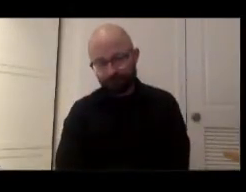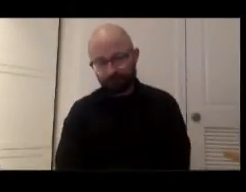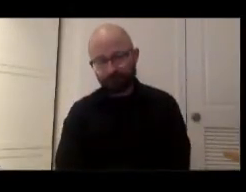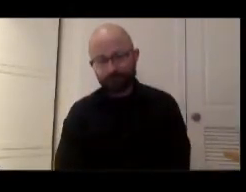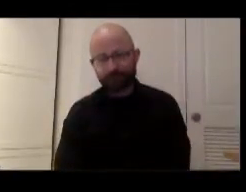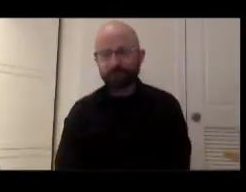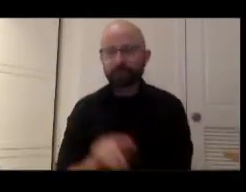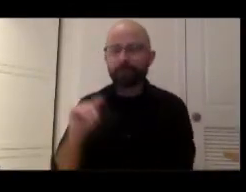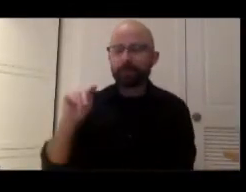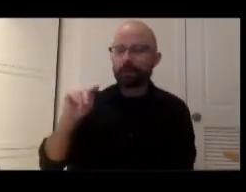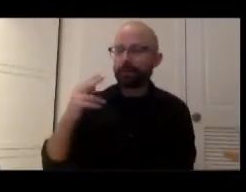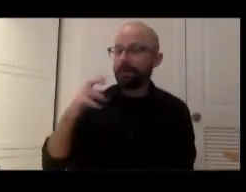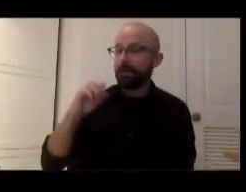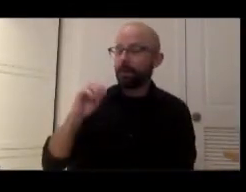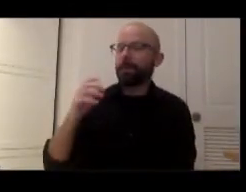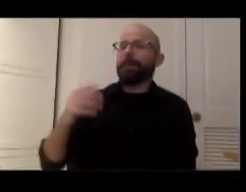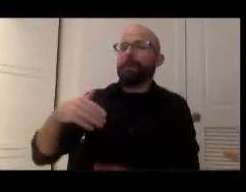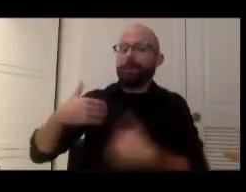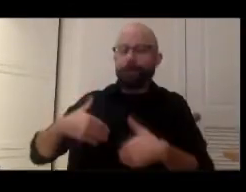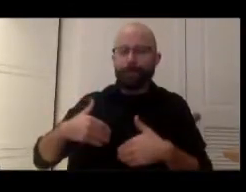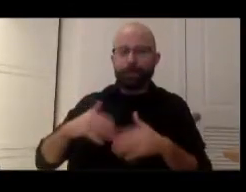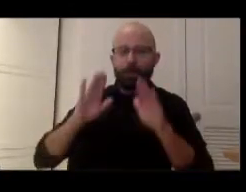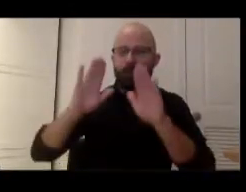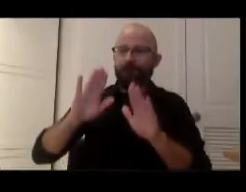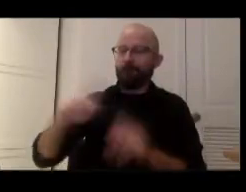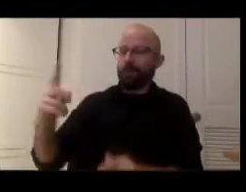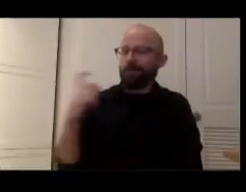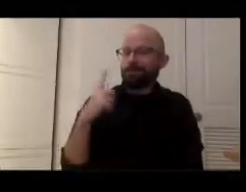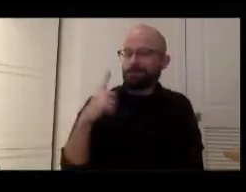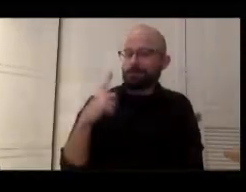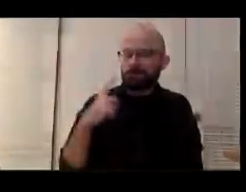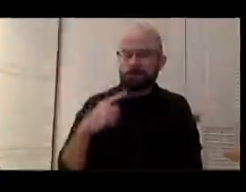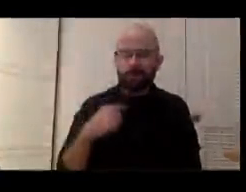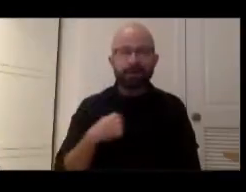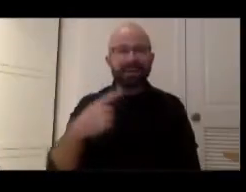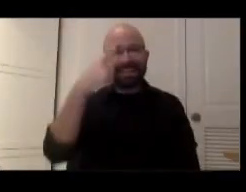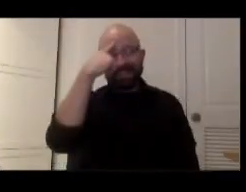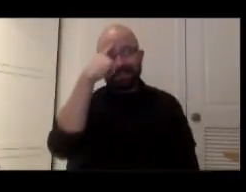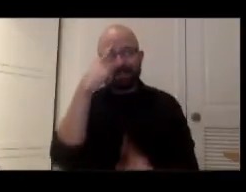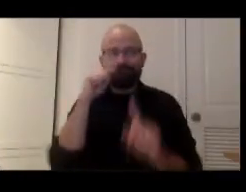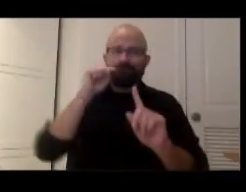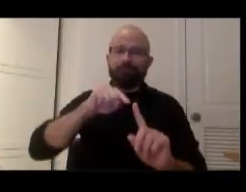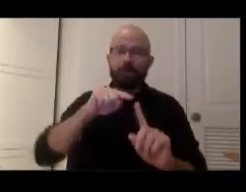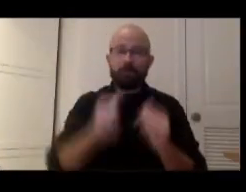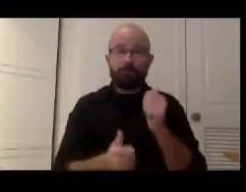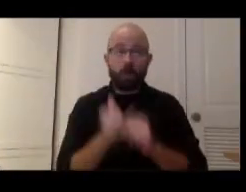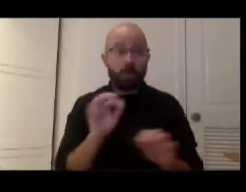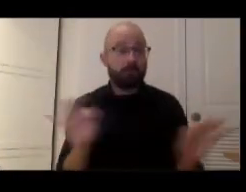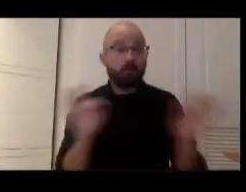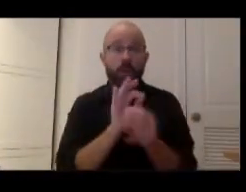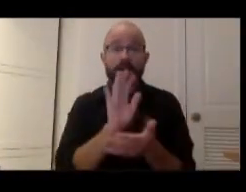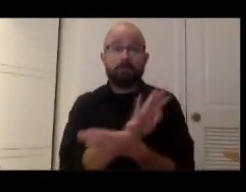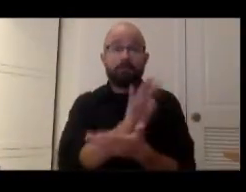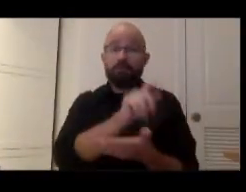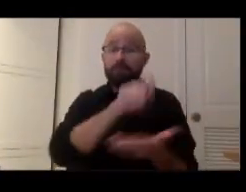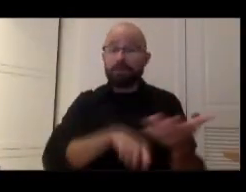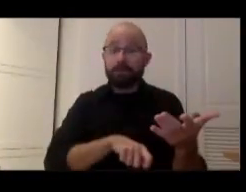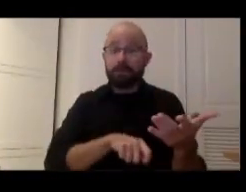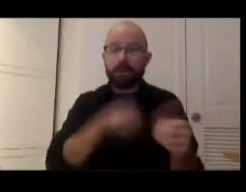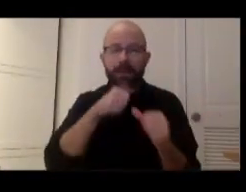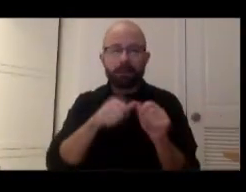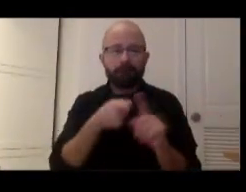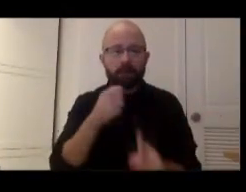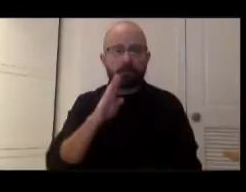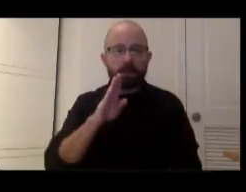That's a great question. know, I think about uh one of the most important documents I think that's ever been written. That's the letter from Birmingham jail